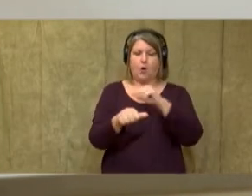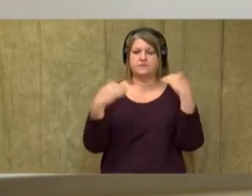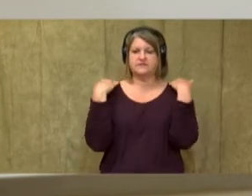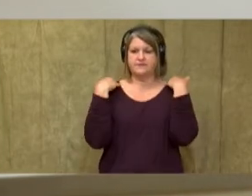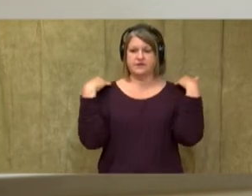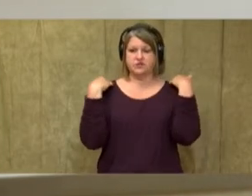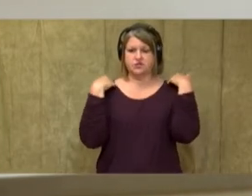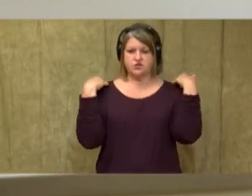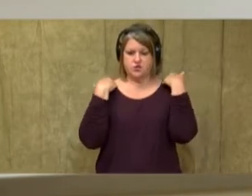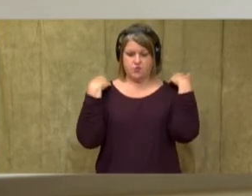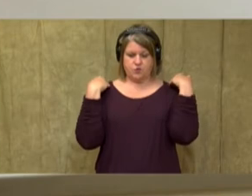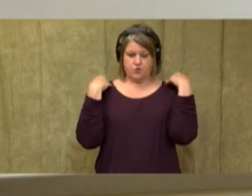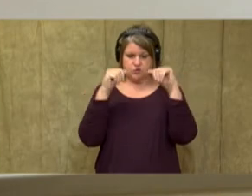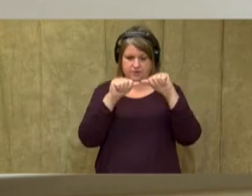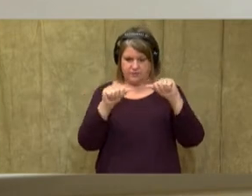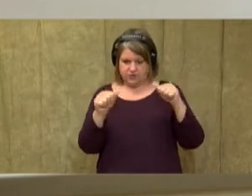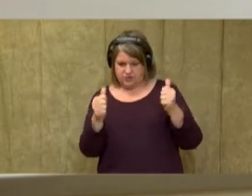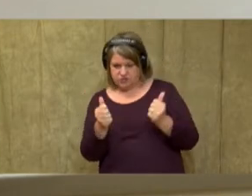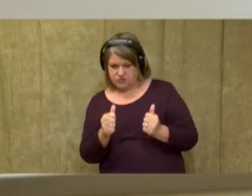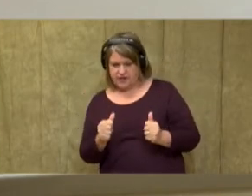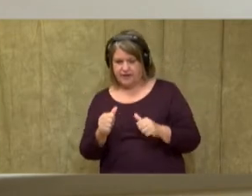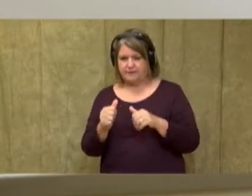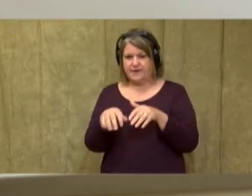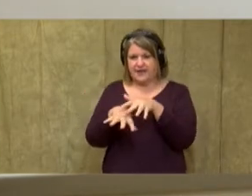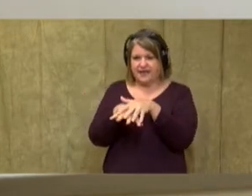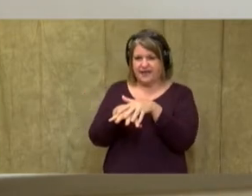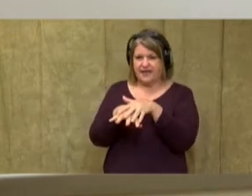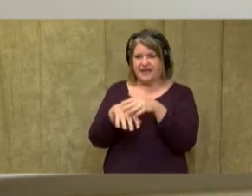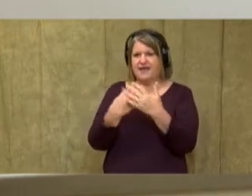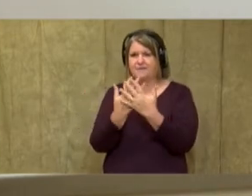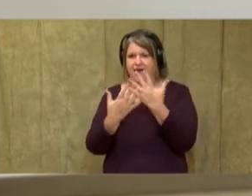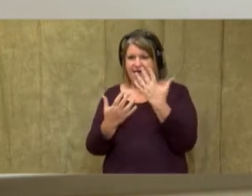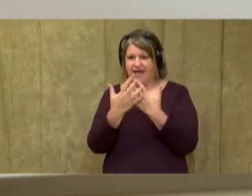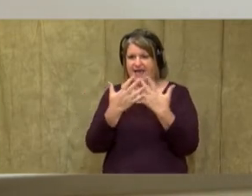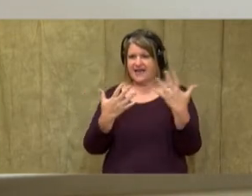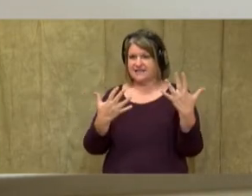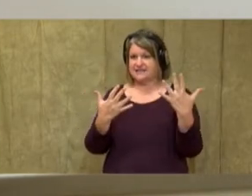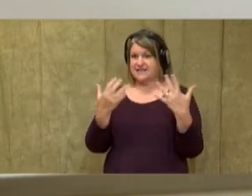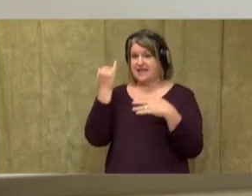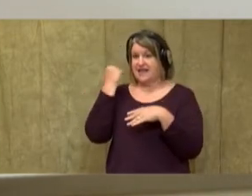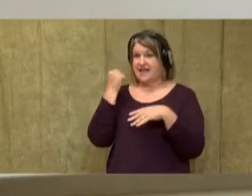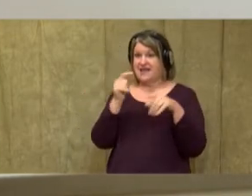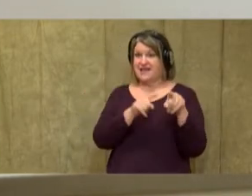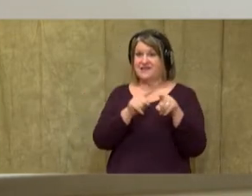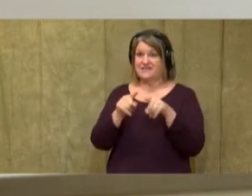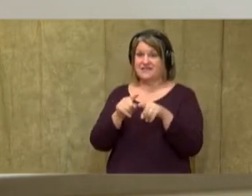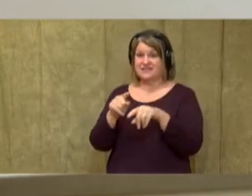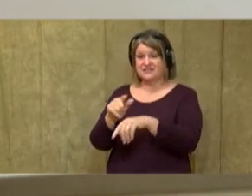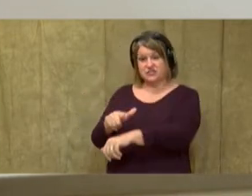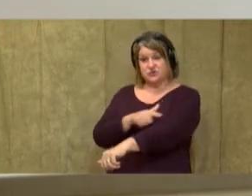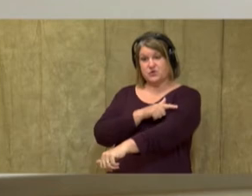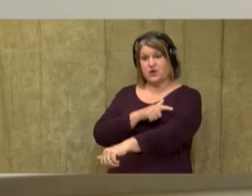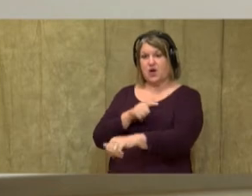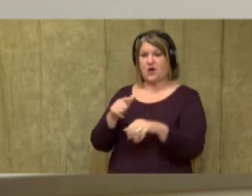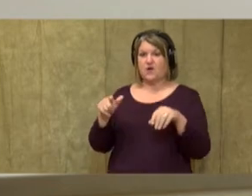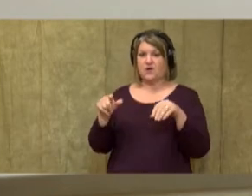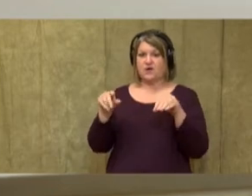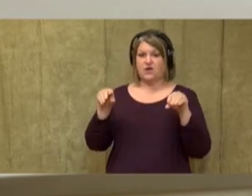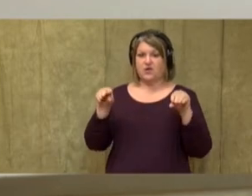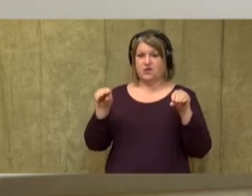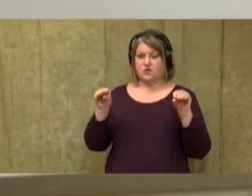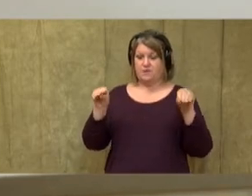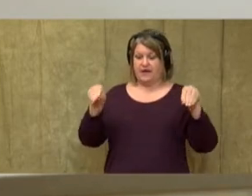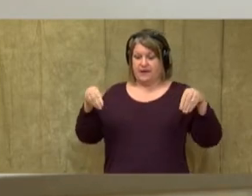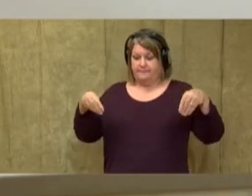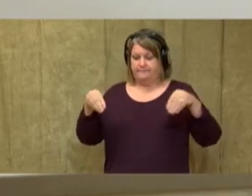shaped and my little hands. If it's a little too long, you can kind of push it back in towards the body a little